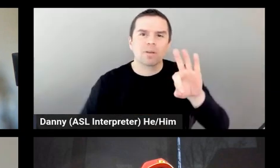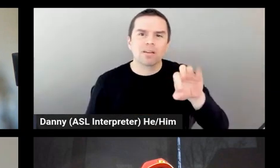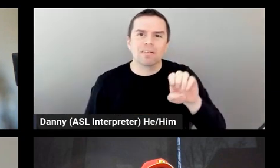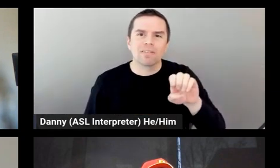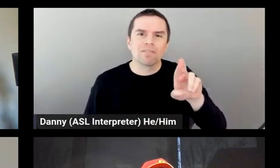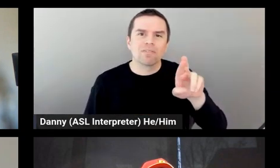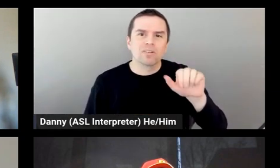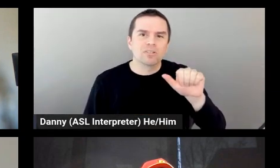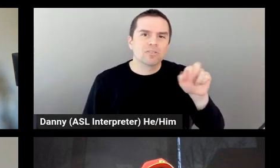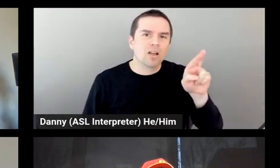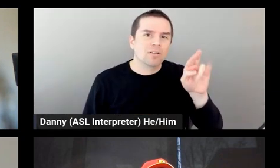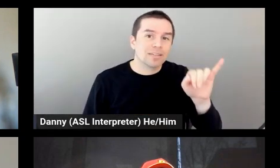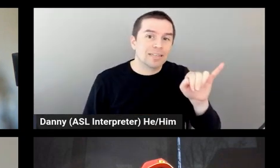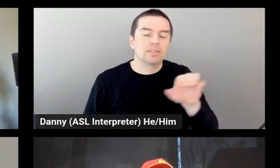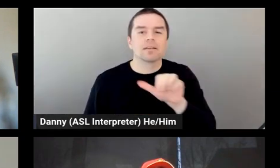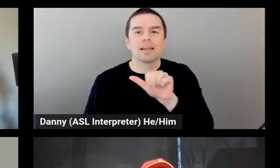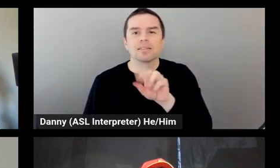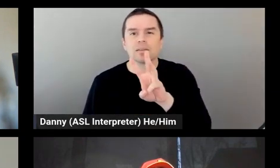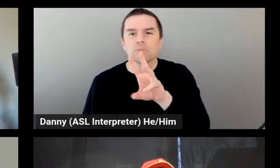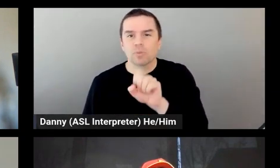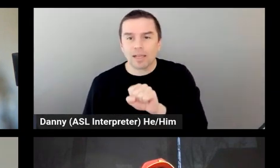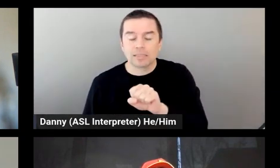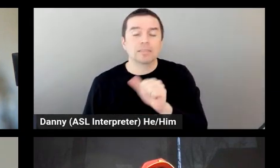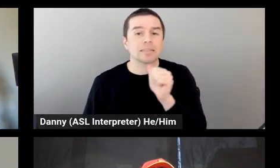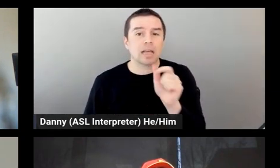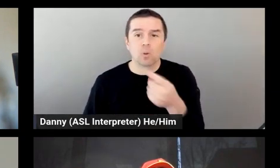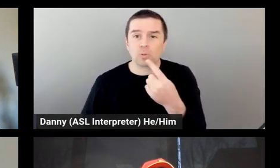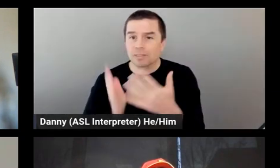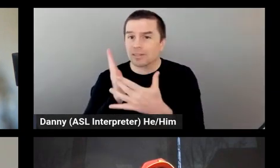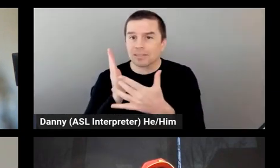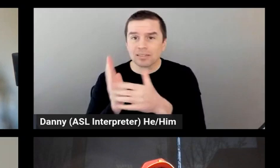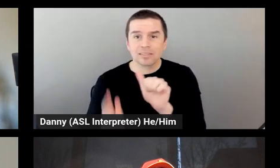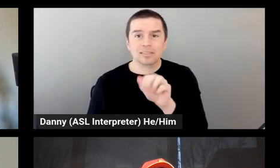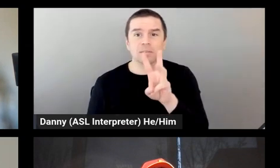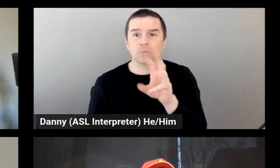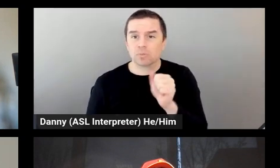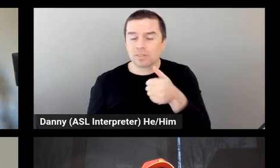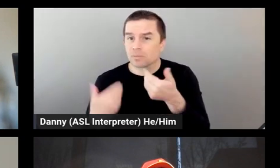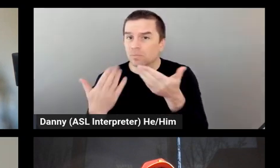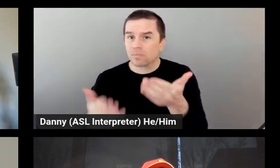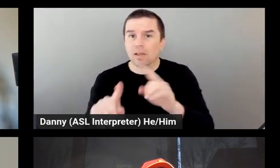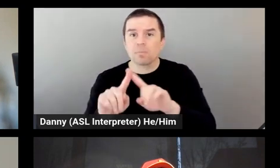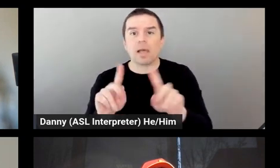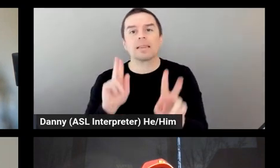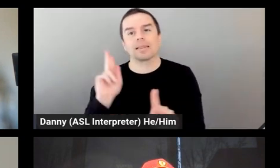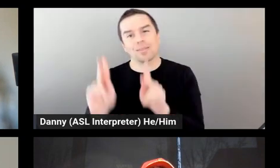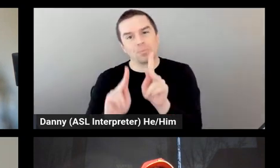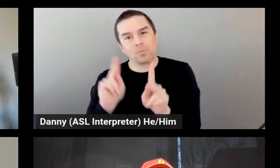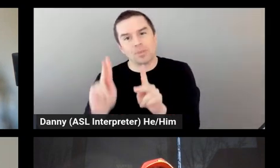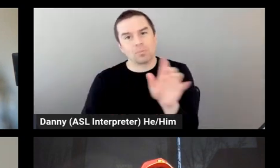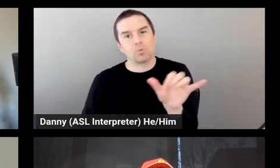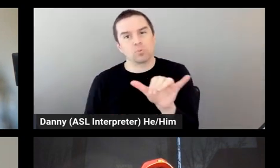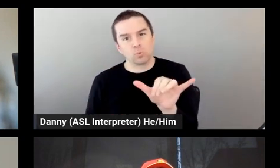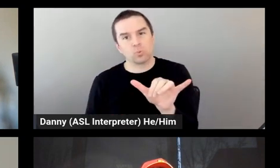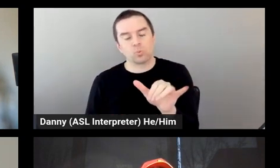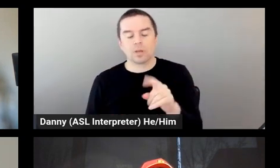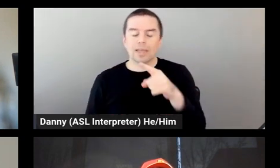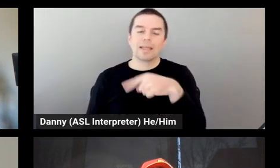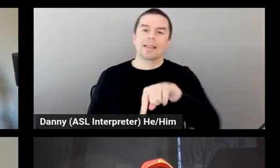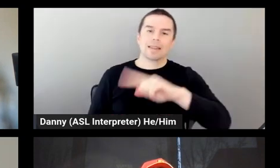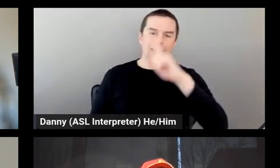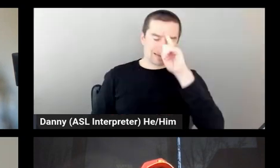technology that AWS is providing, but really the people that is working with us and really believing in what we are doing together. So